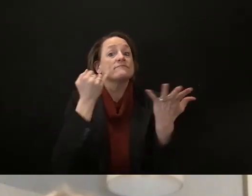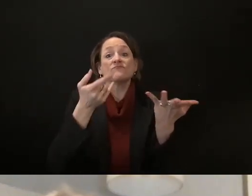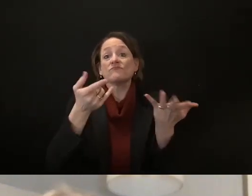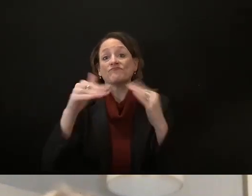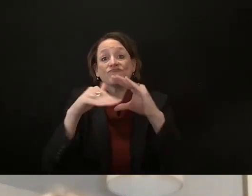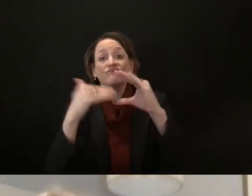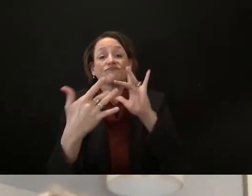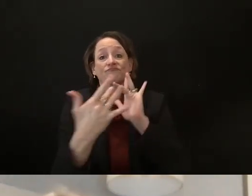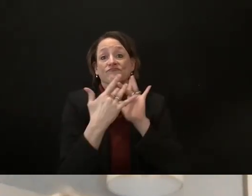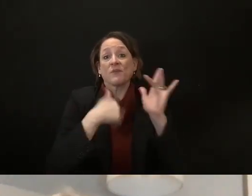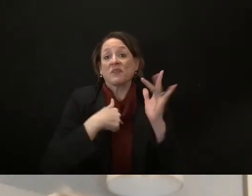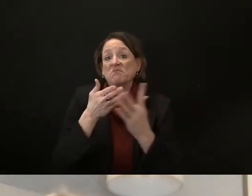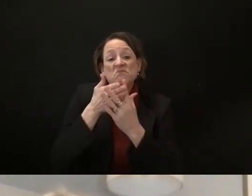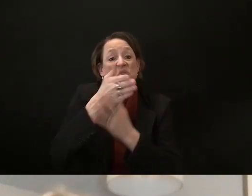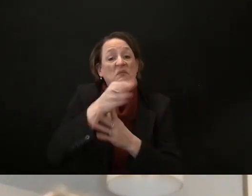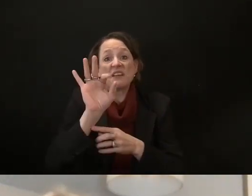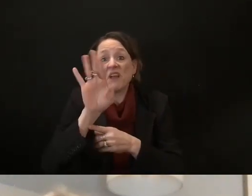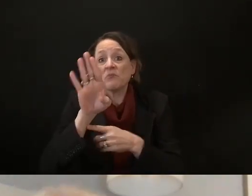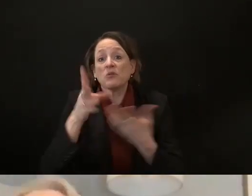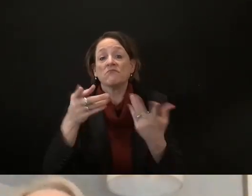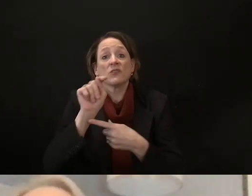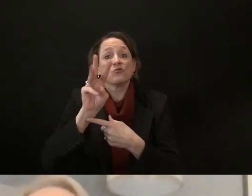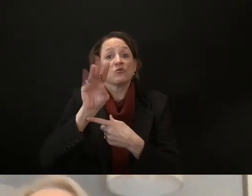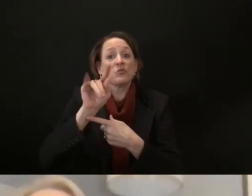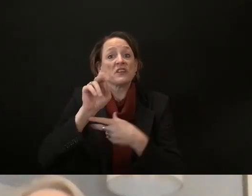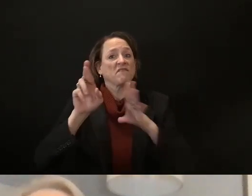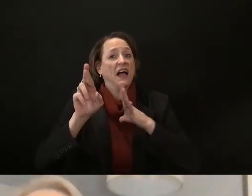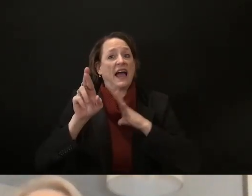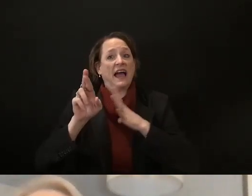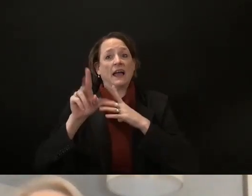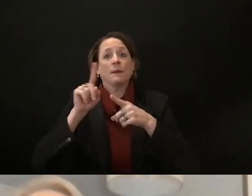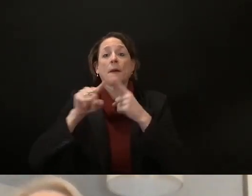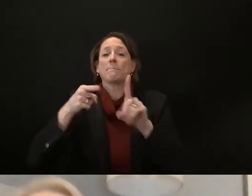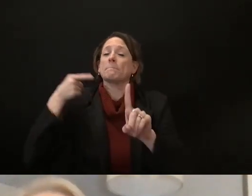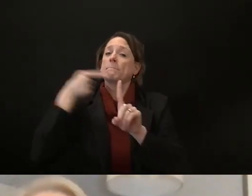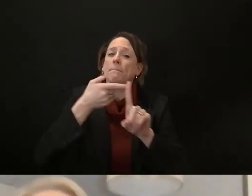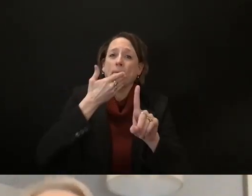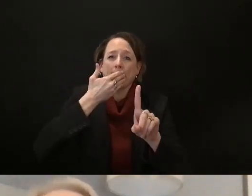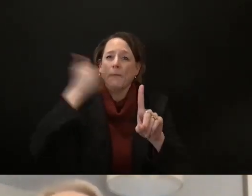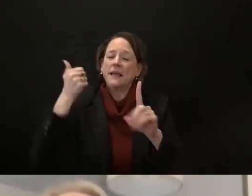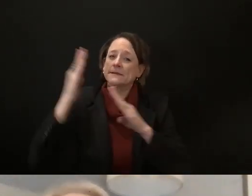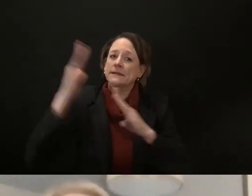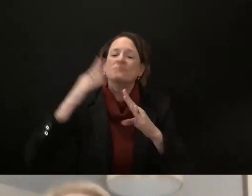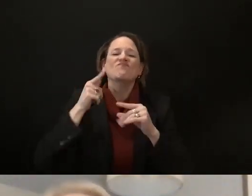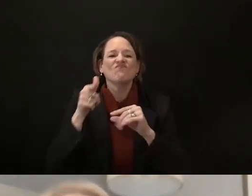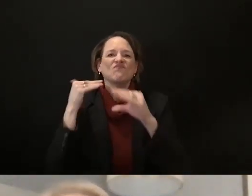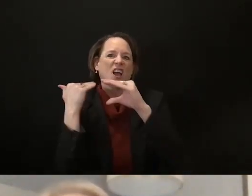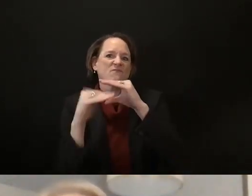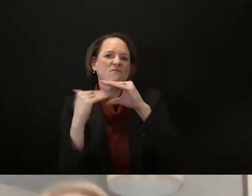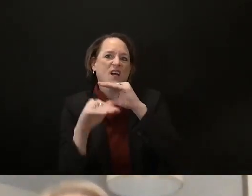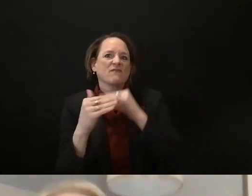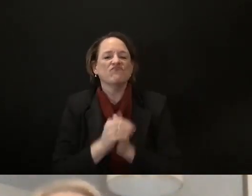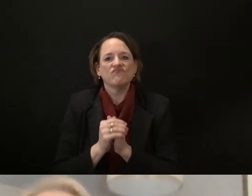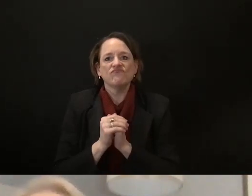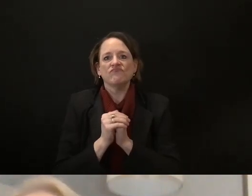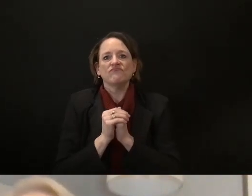ways so we're going to try and keep moving along here to try and get to as many questions as we as we can I will say on